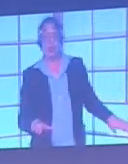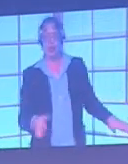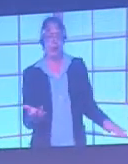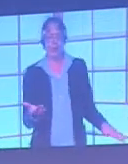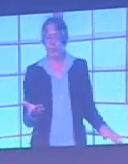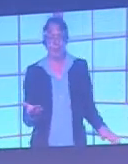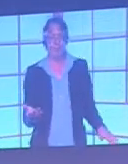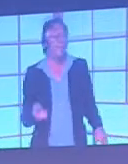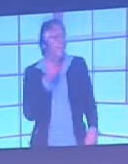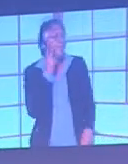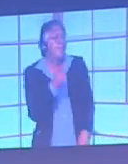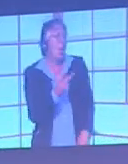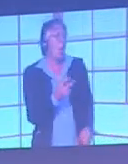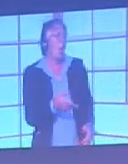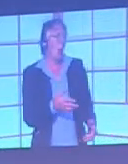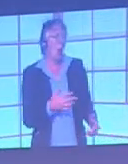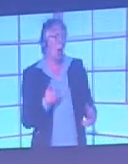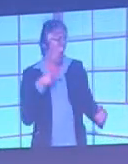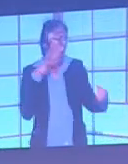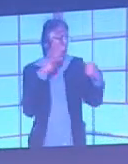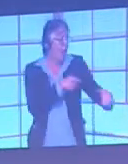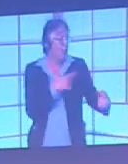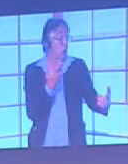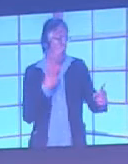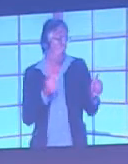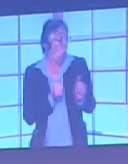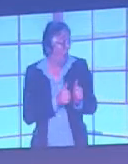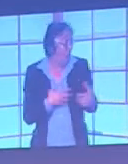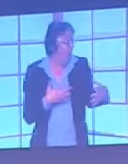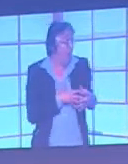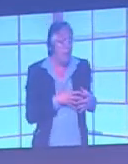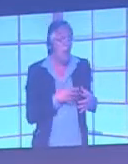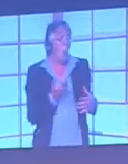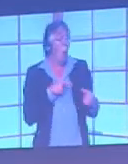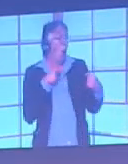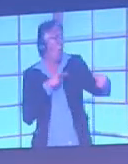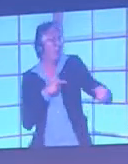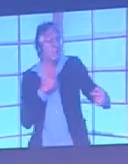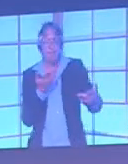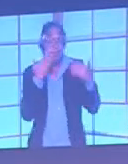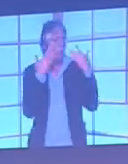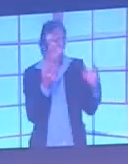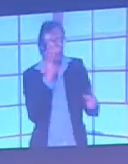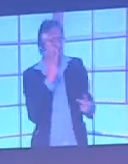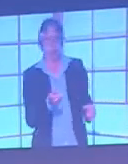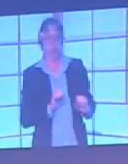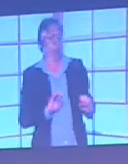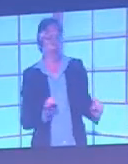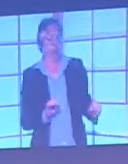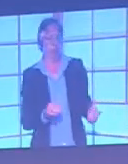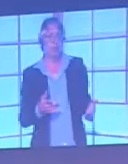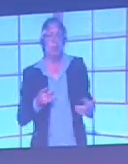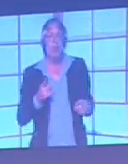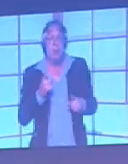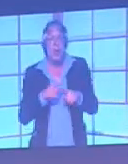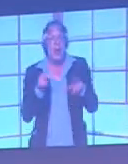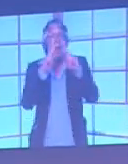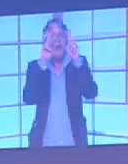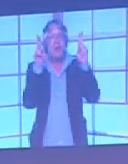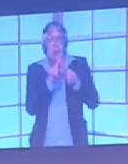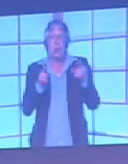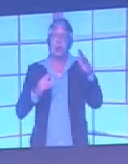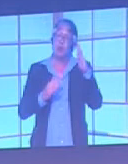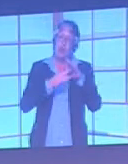see the training cones. They don't know who they're playing against. And we've seen that even international players can't always tell the difference between